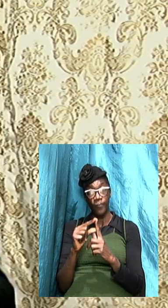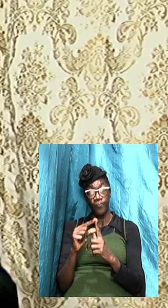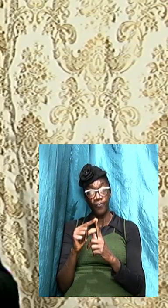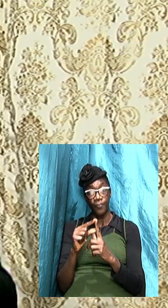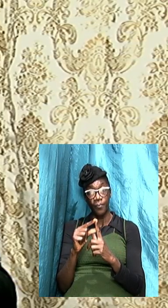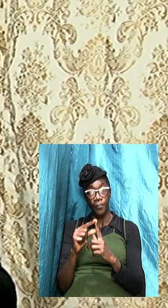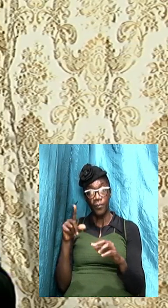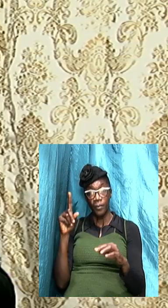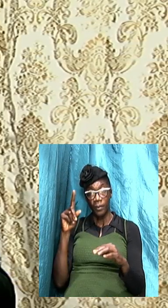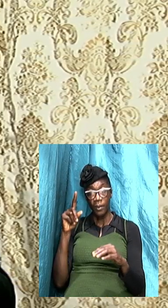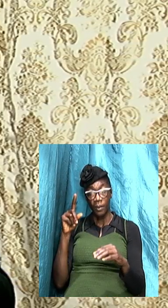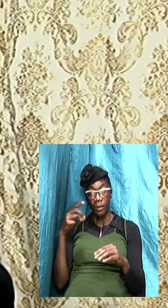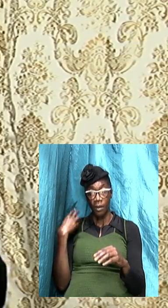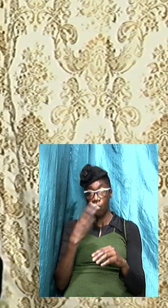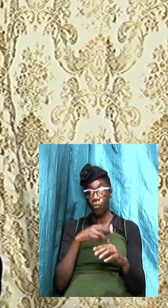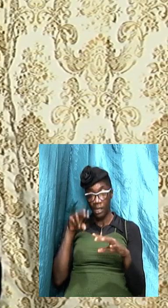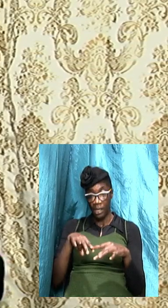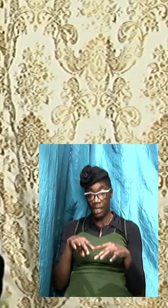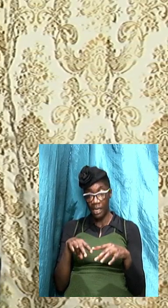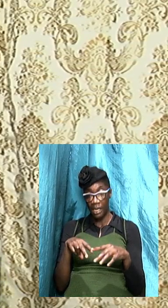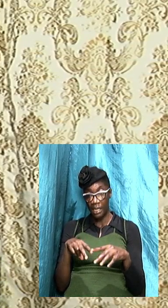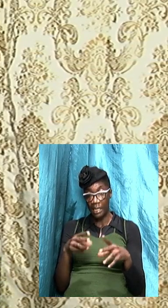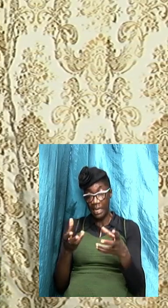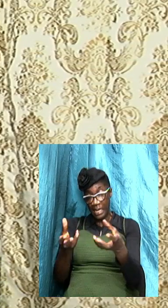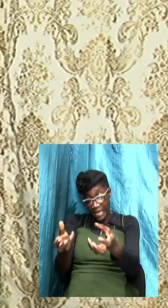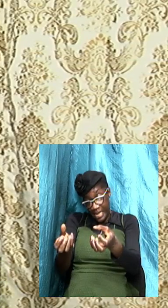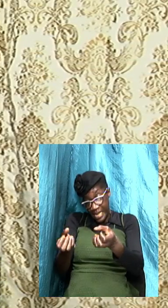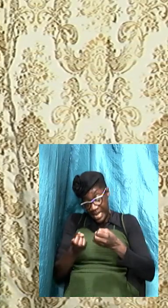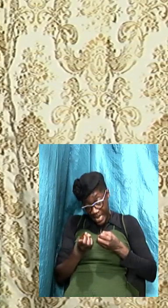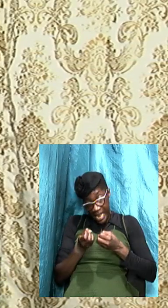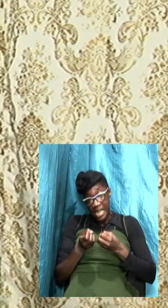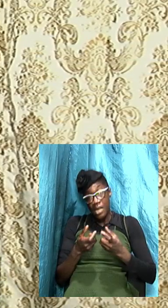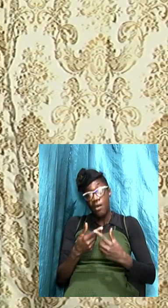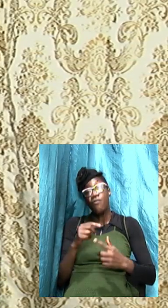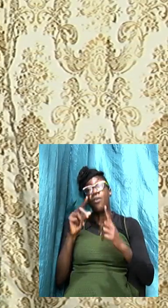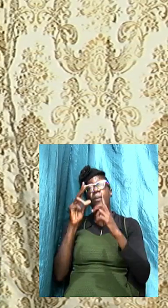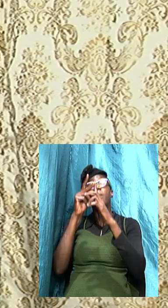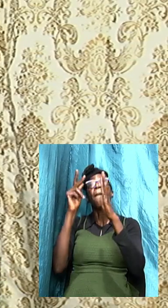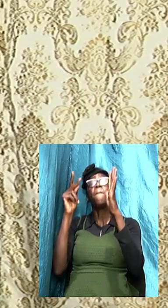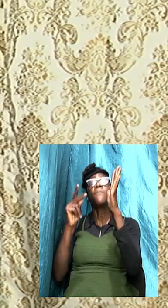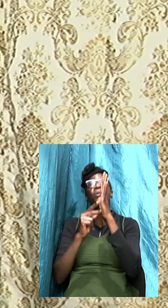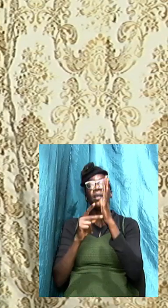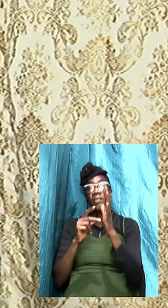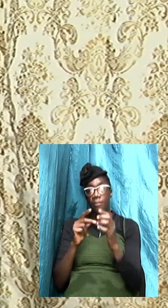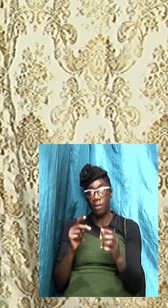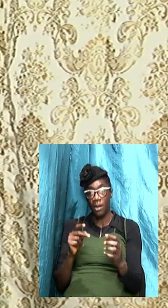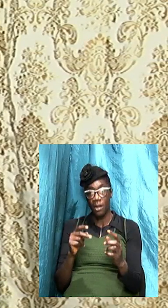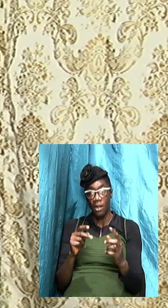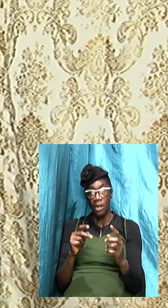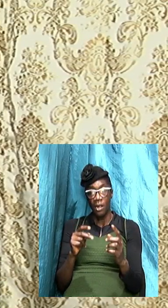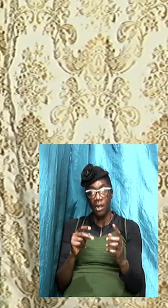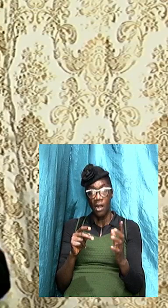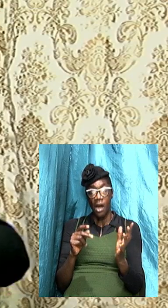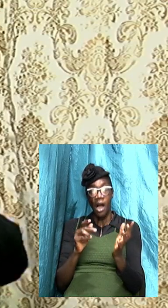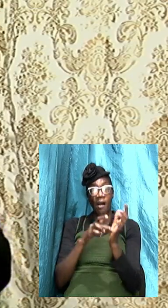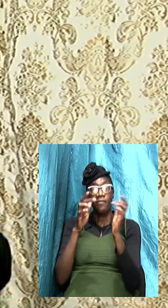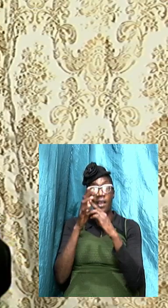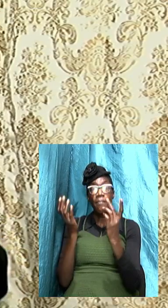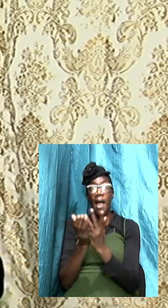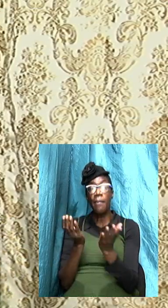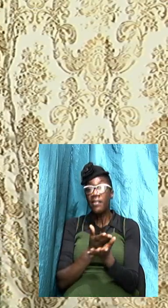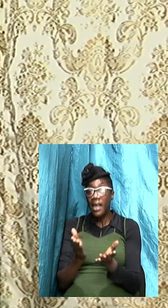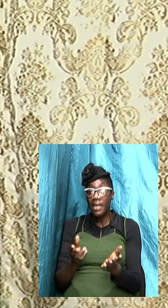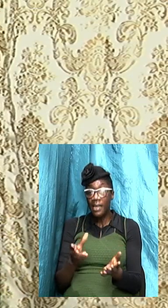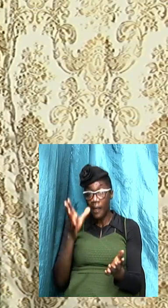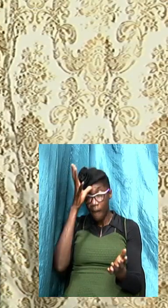we can assert from the principle of scripture 1 Corinthians 6 19 20 that men